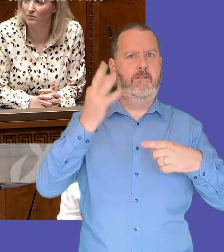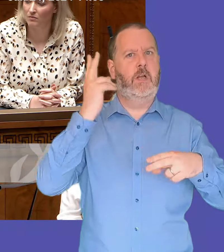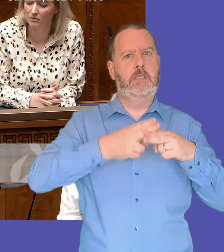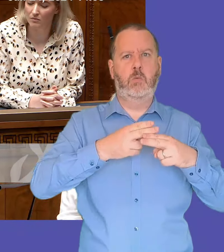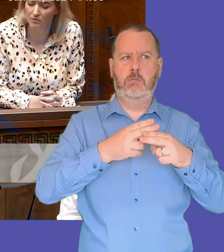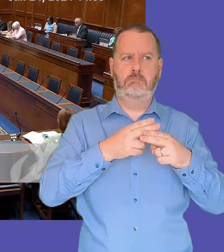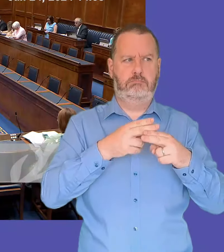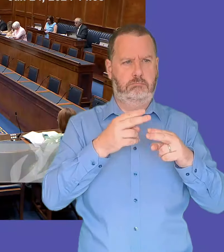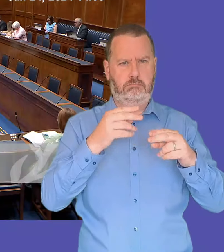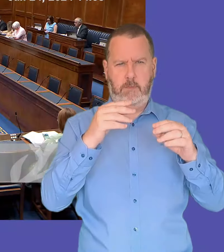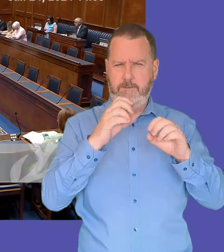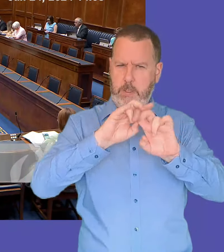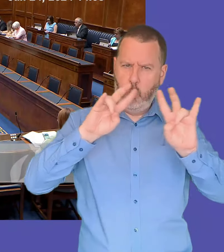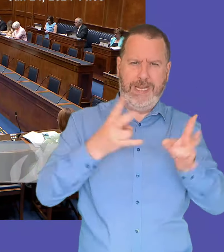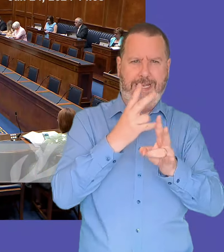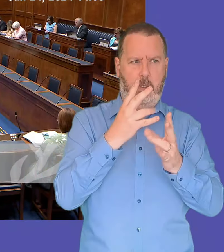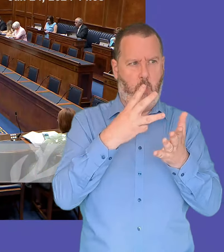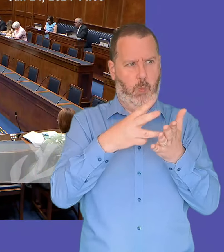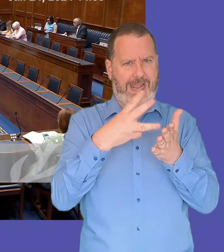their budgets